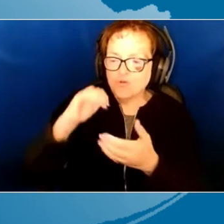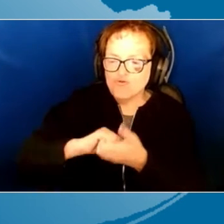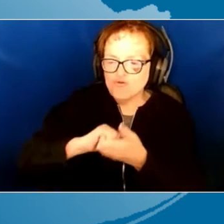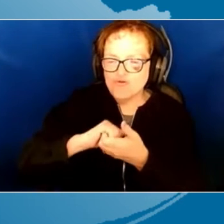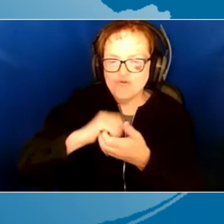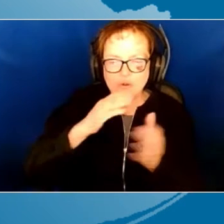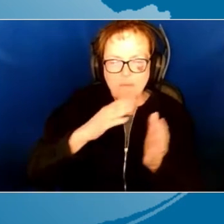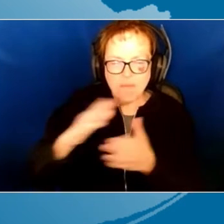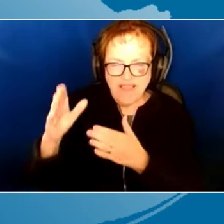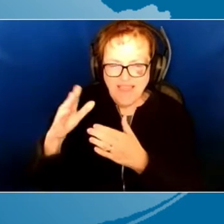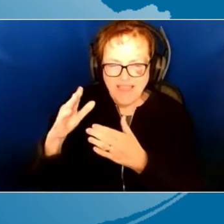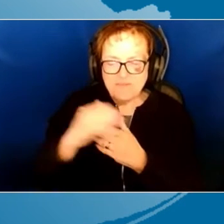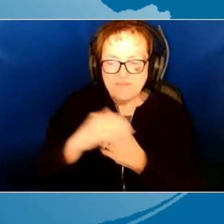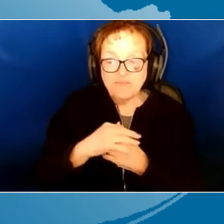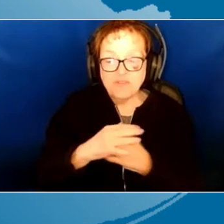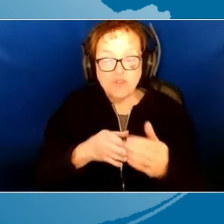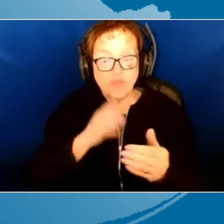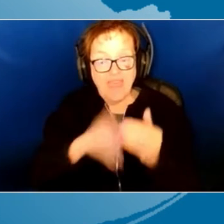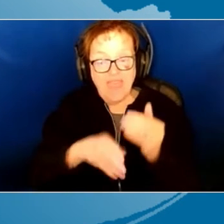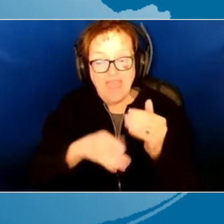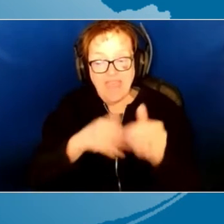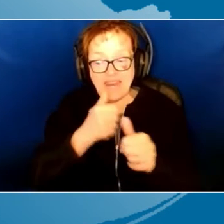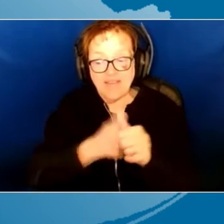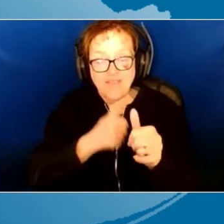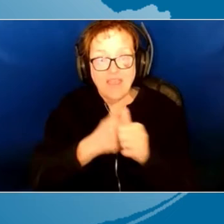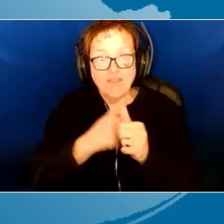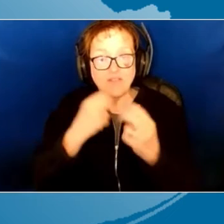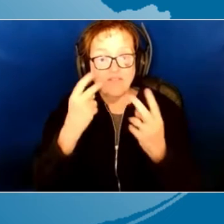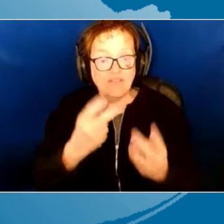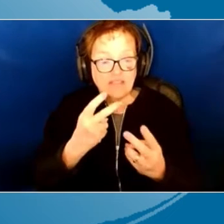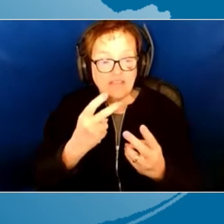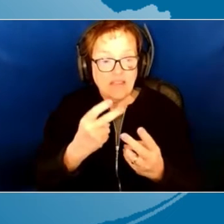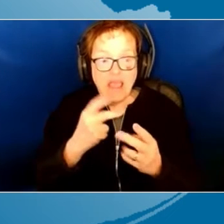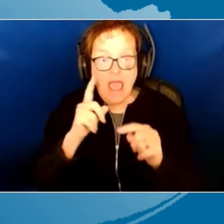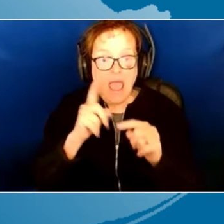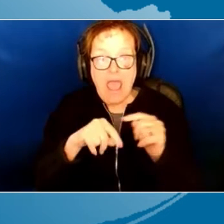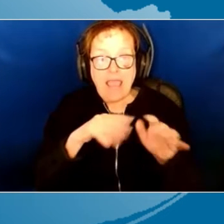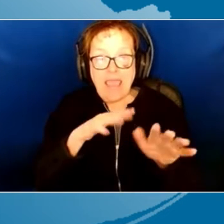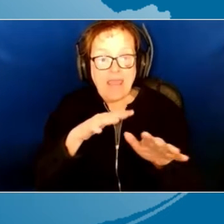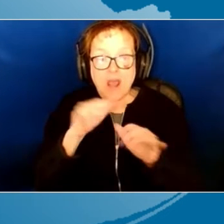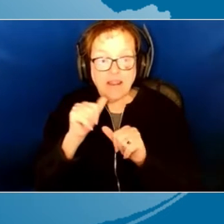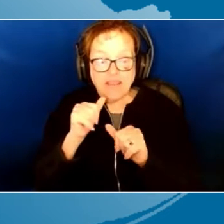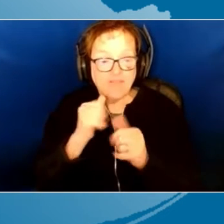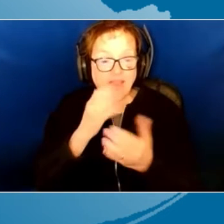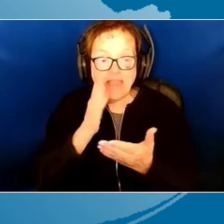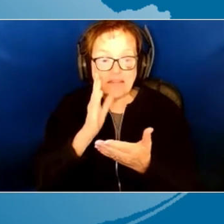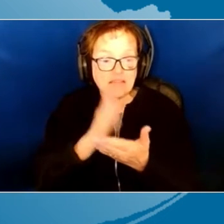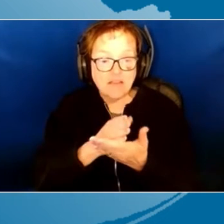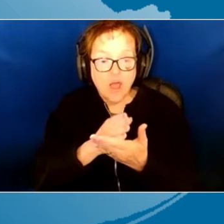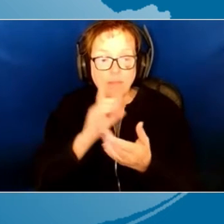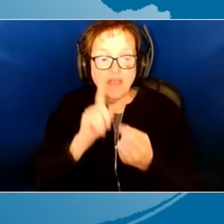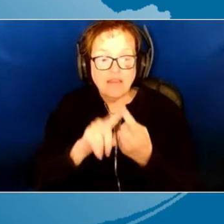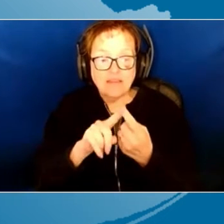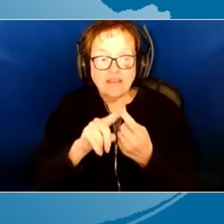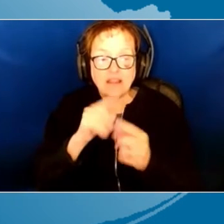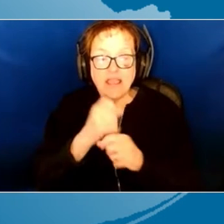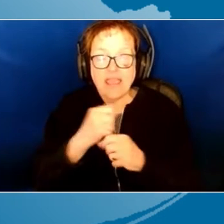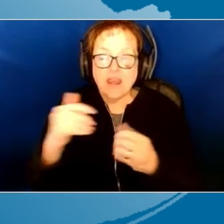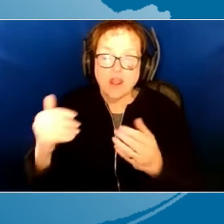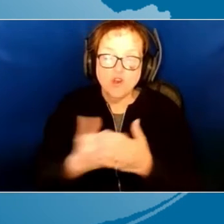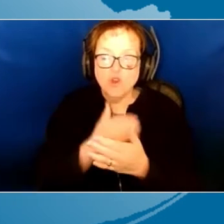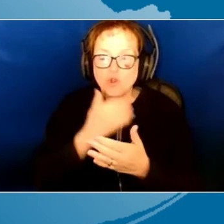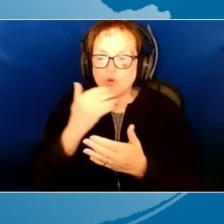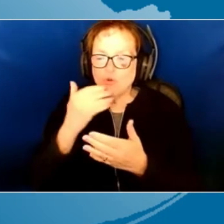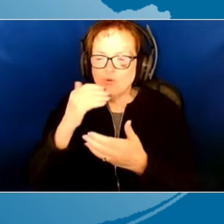So at the end of every visit, like I cannot leave. I cannot stop a visit until I get a new joint plan.